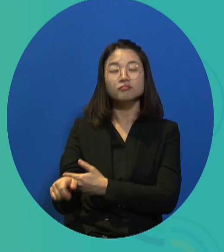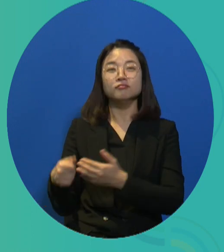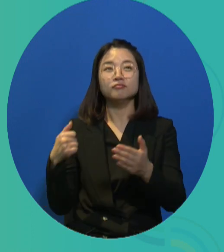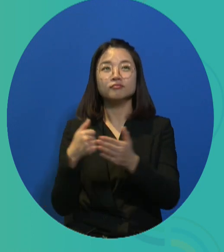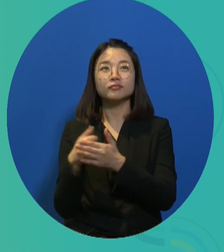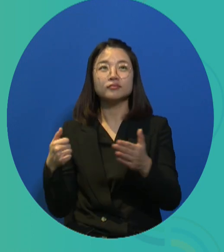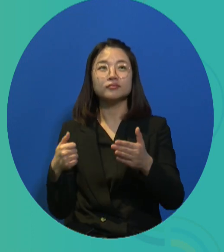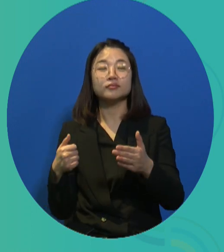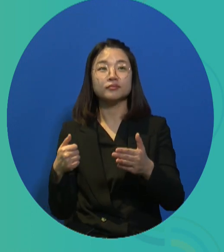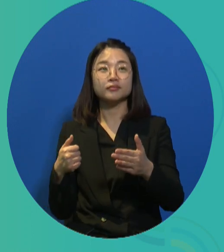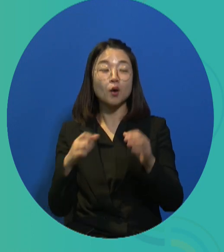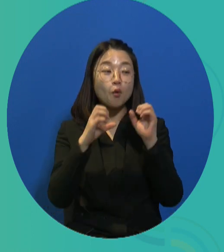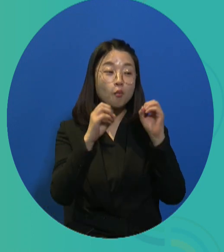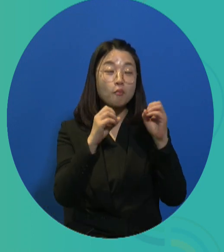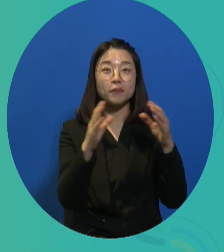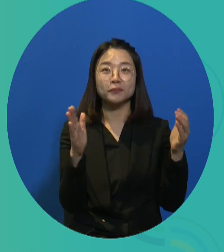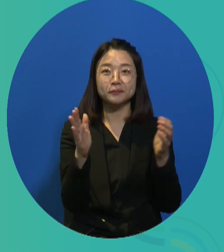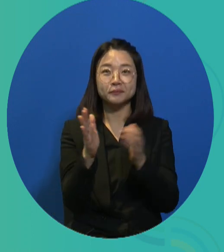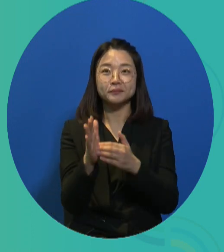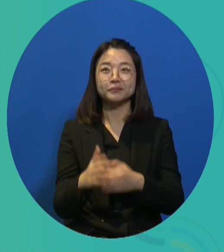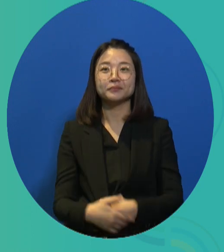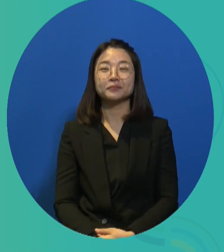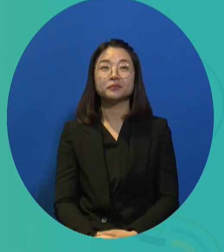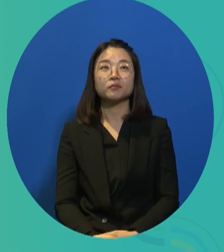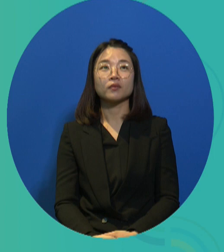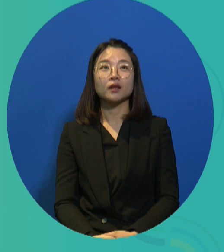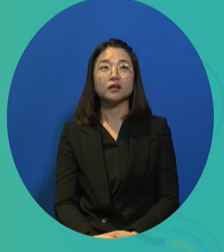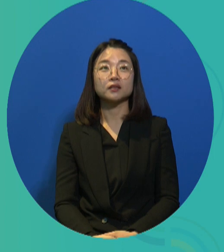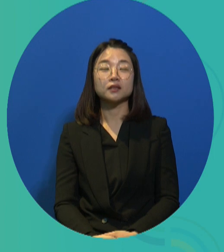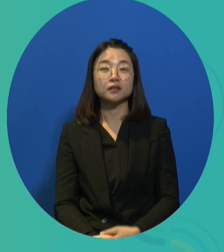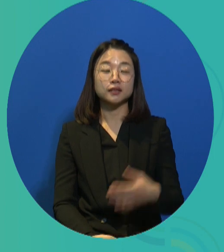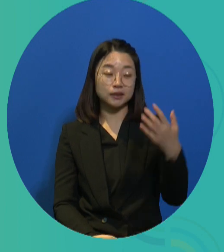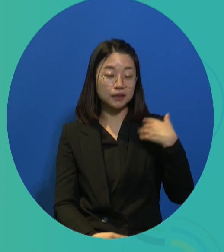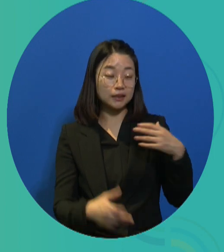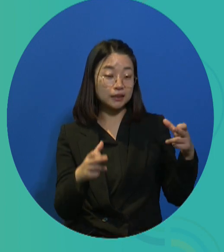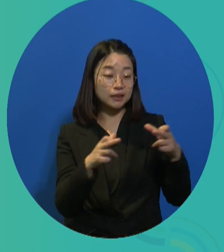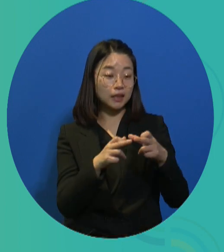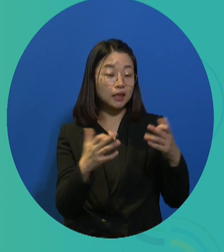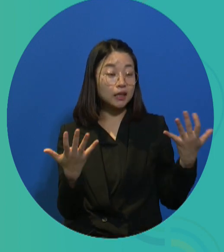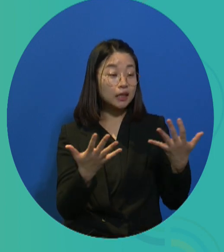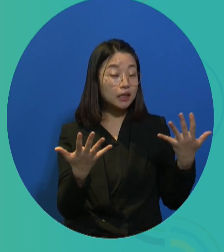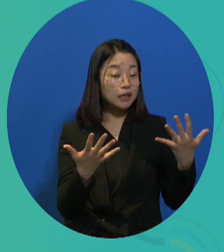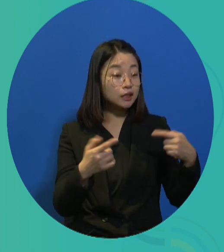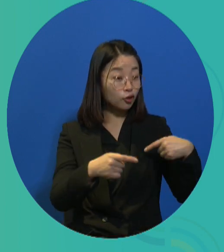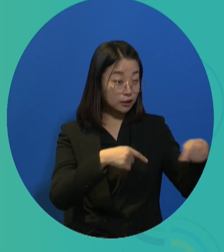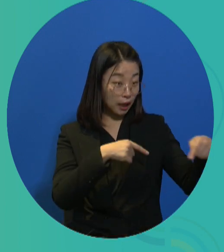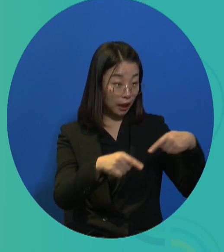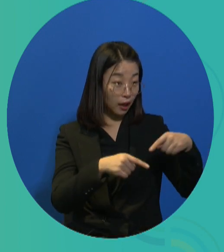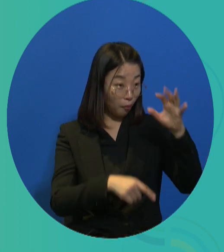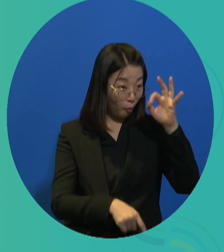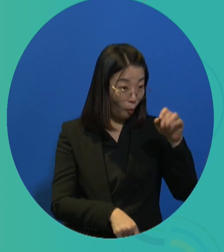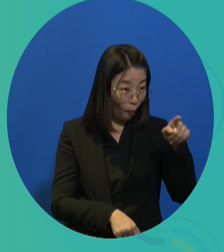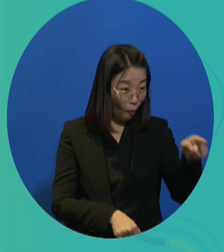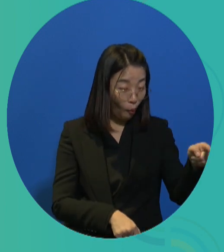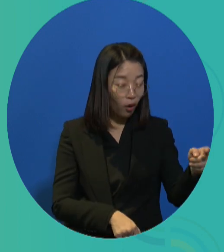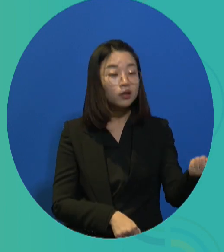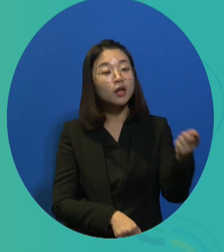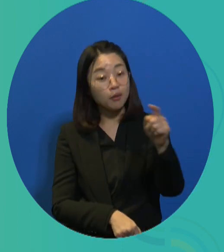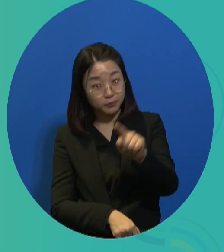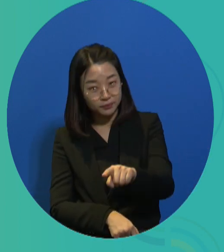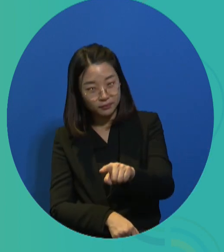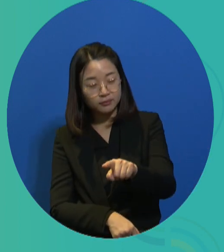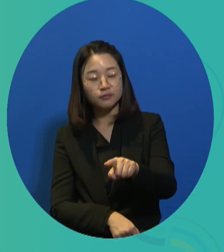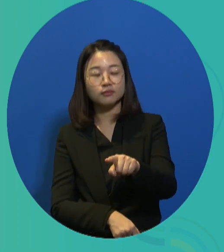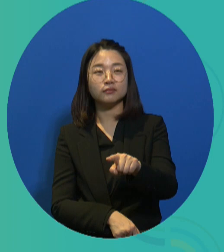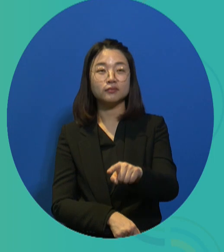the implementation of the UN Convention, and so this is a campaign to monitor the situations, and it is not just